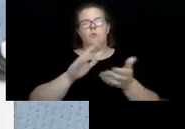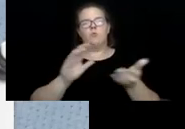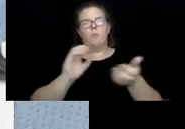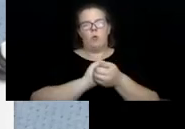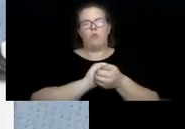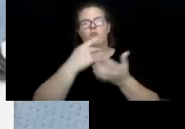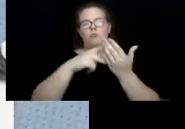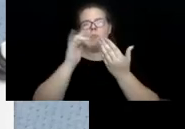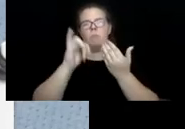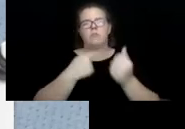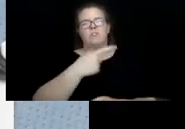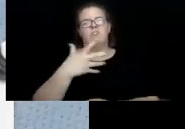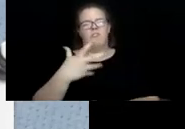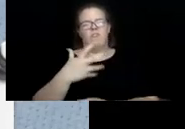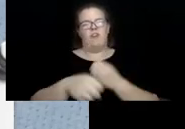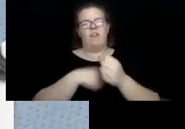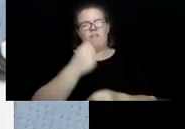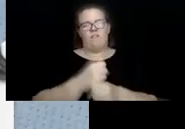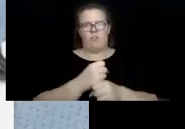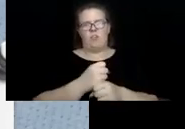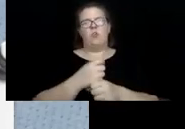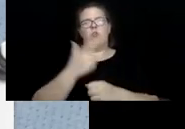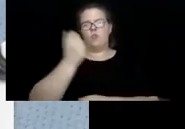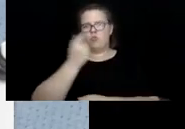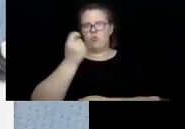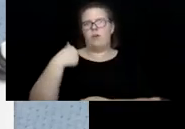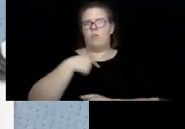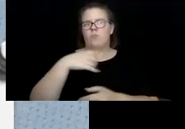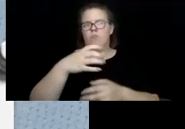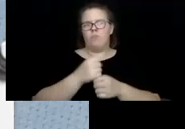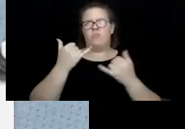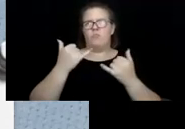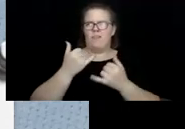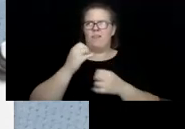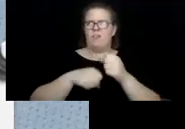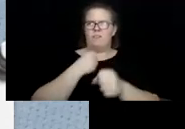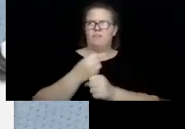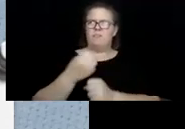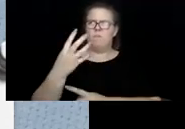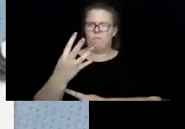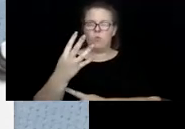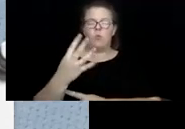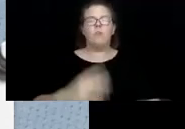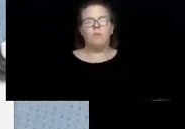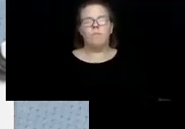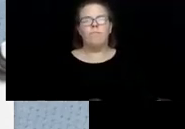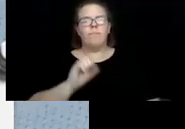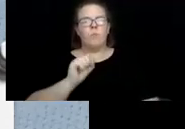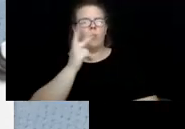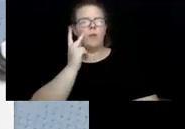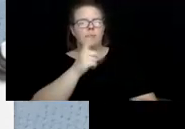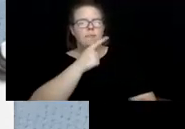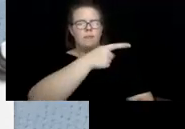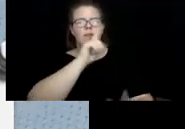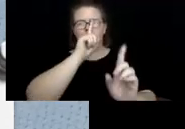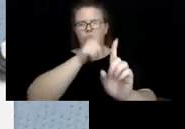demonstration grant that we received. We're currently in year four. And as you can see from our bullet points, we